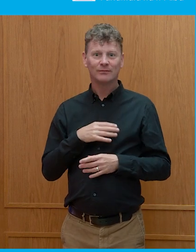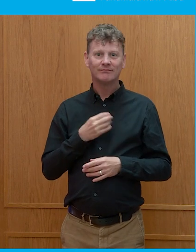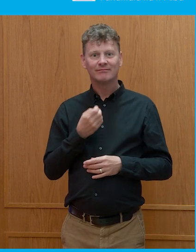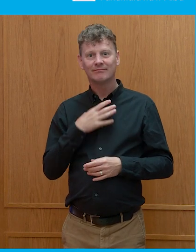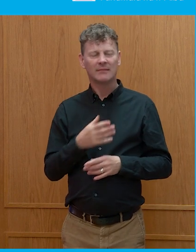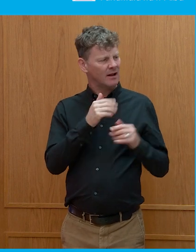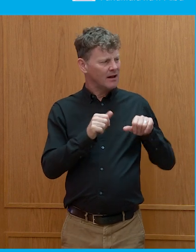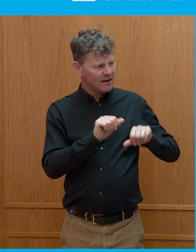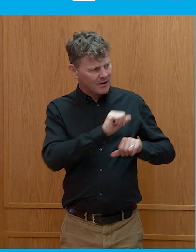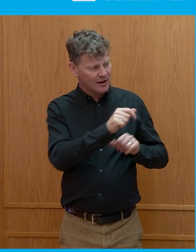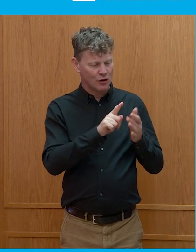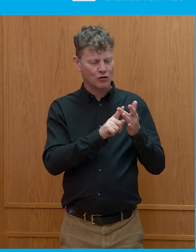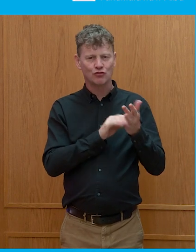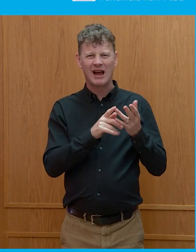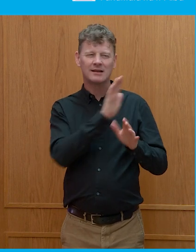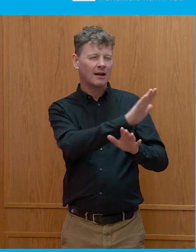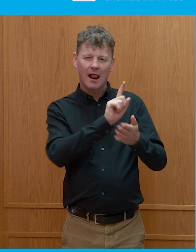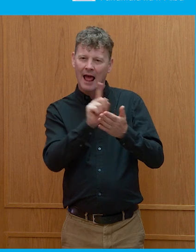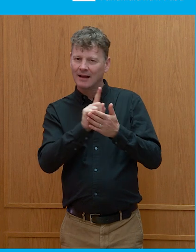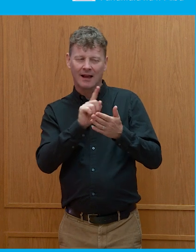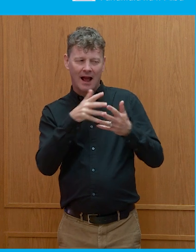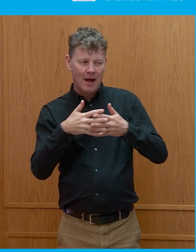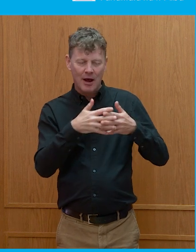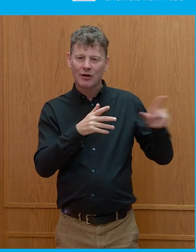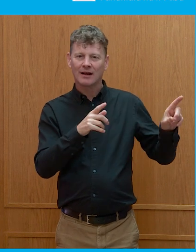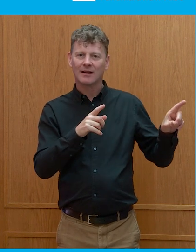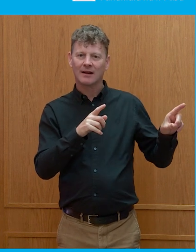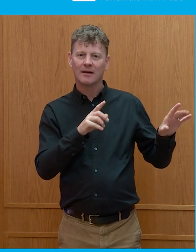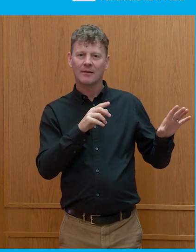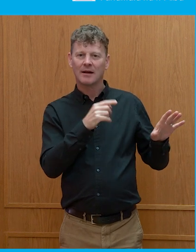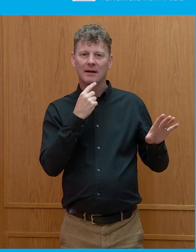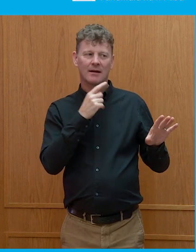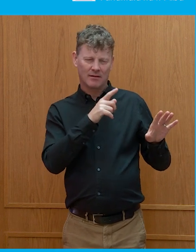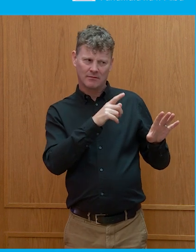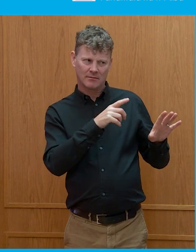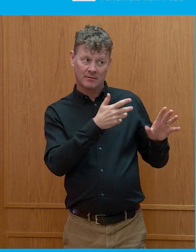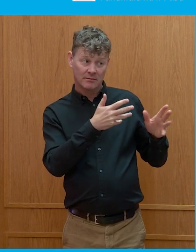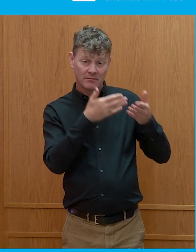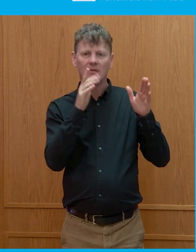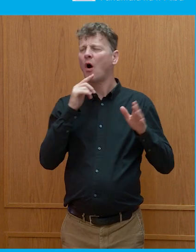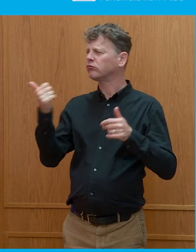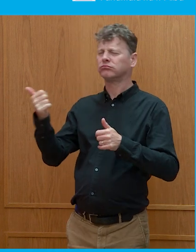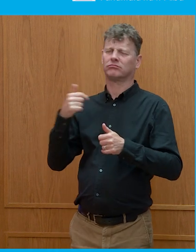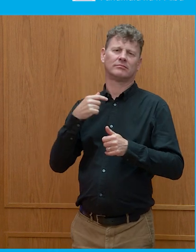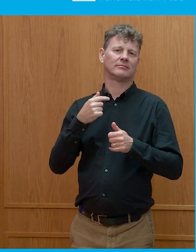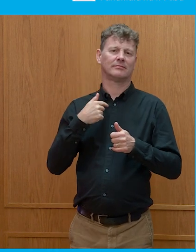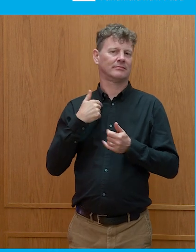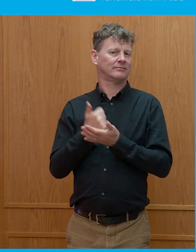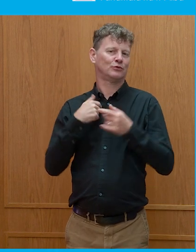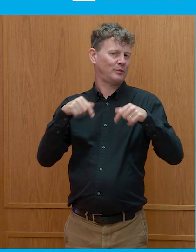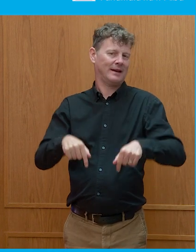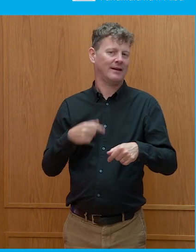We'll get to your big election in time. No, I already gave that. I already did that panel. It's great to be here. Thank you. And I love,